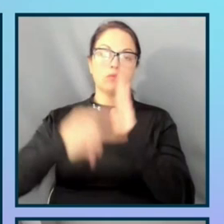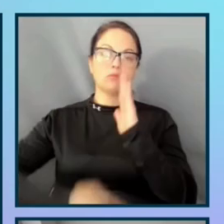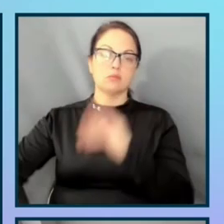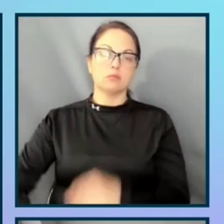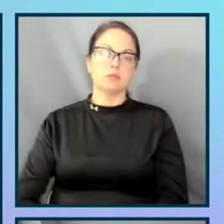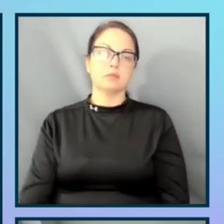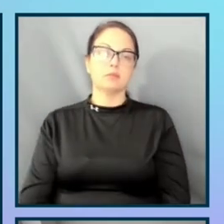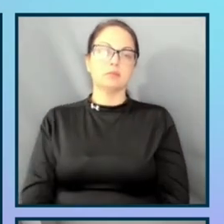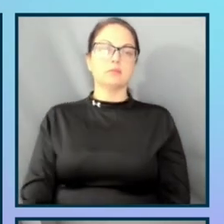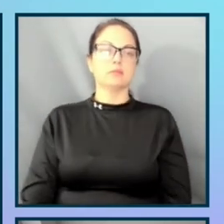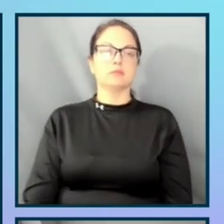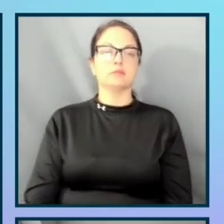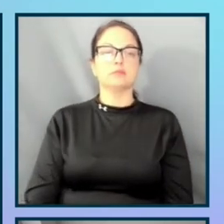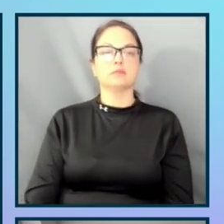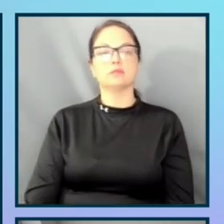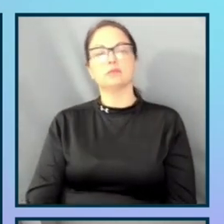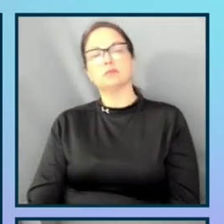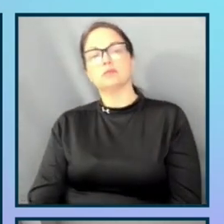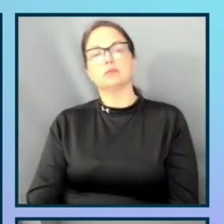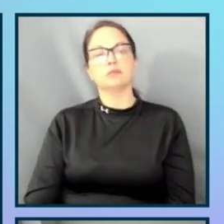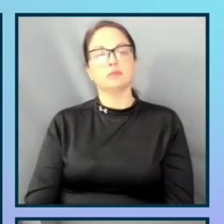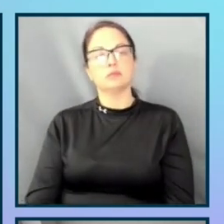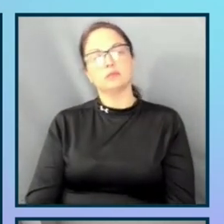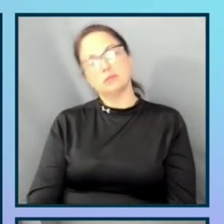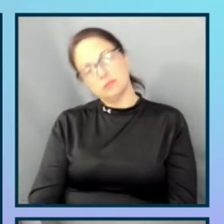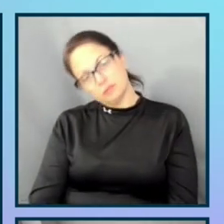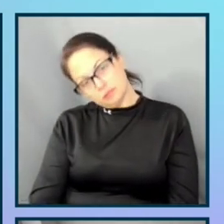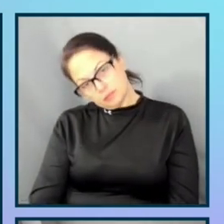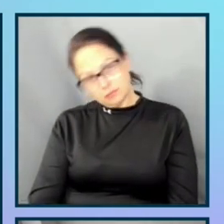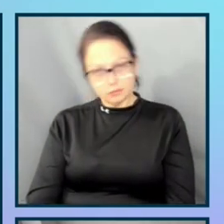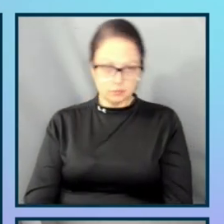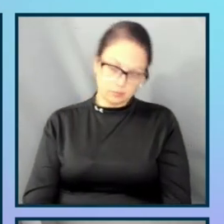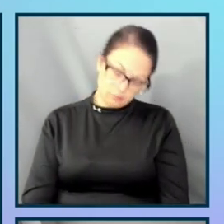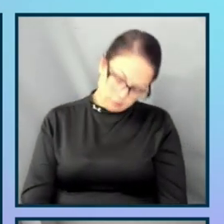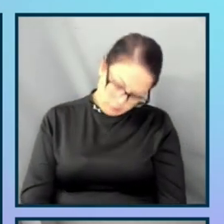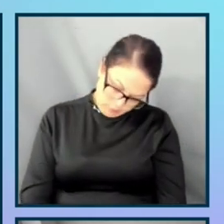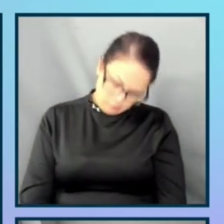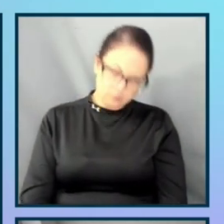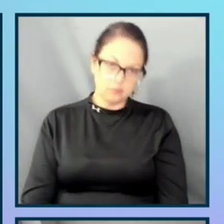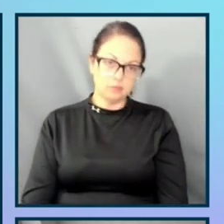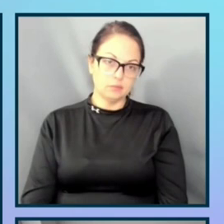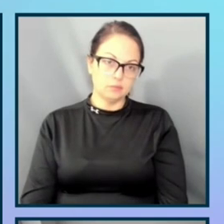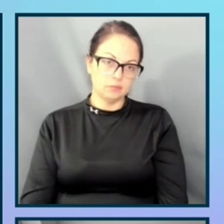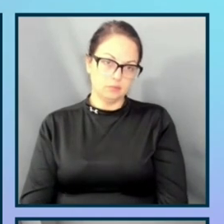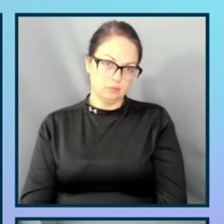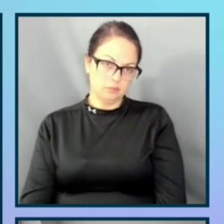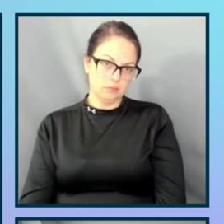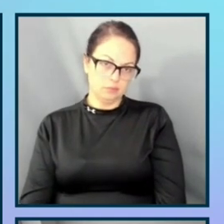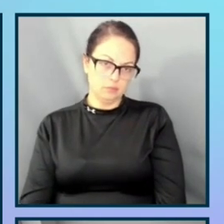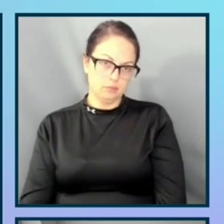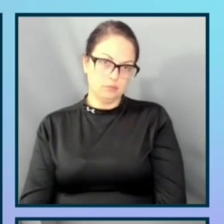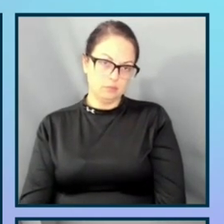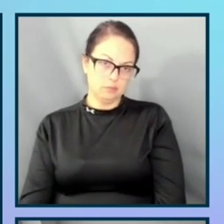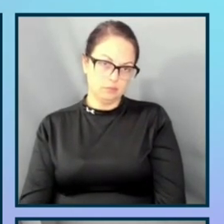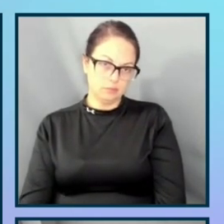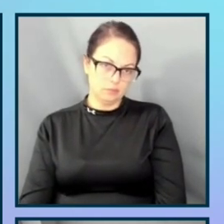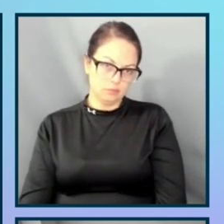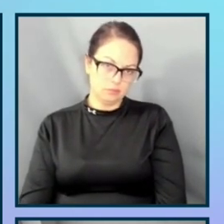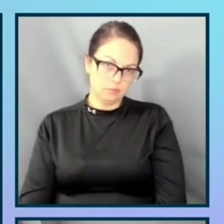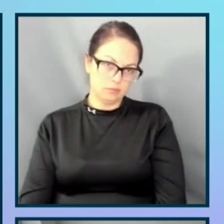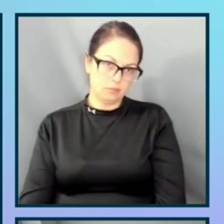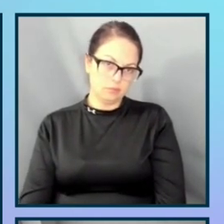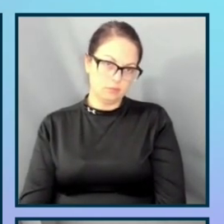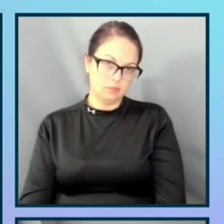program, which considers the outreach and hiring processes for people who are neurodivergent to help remove